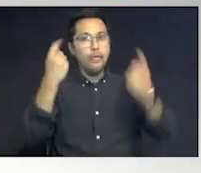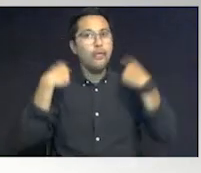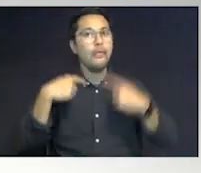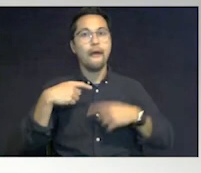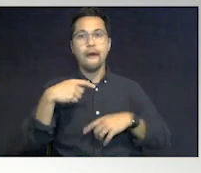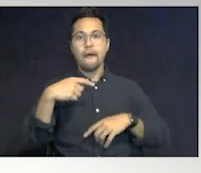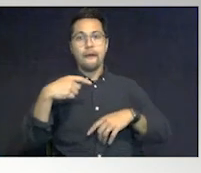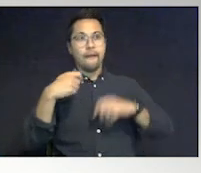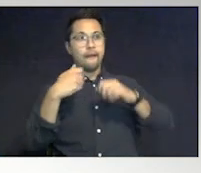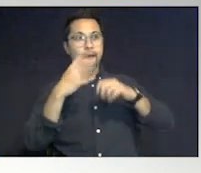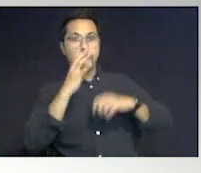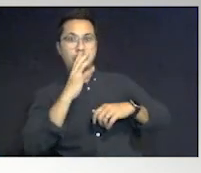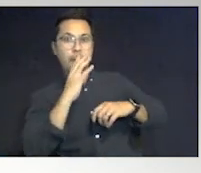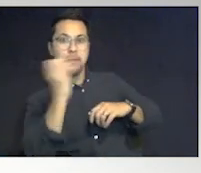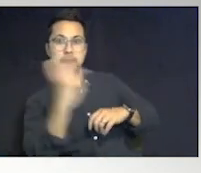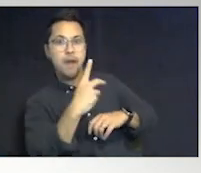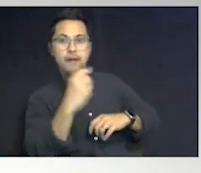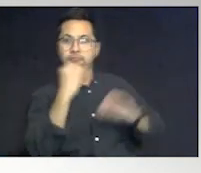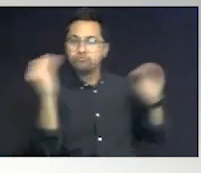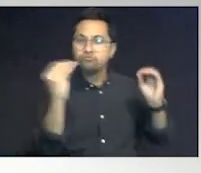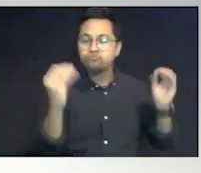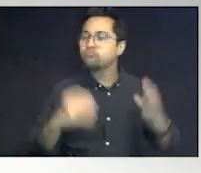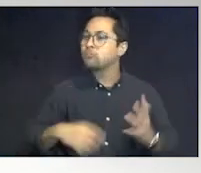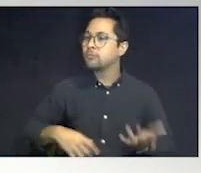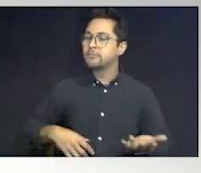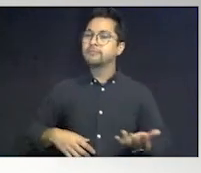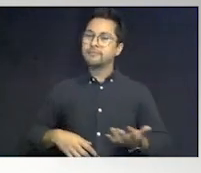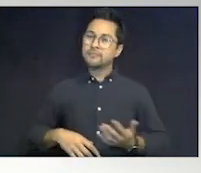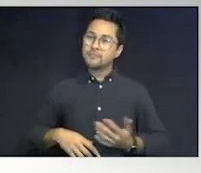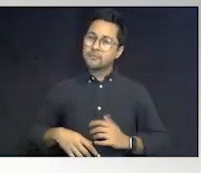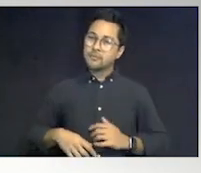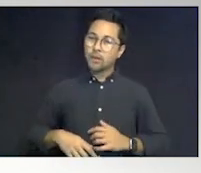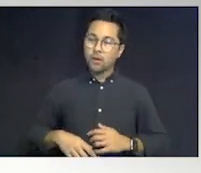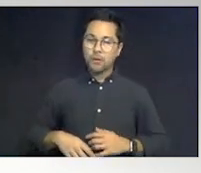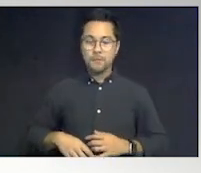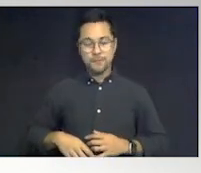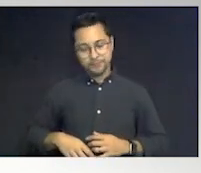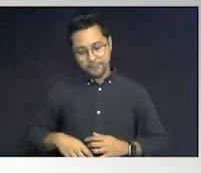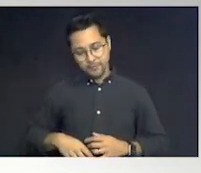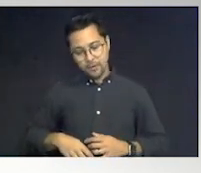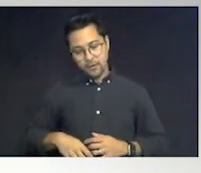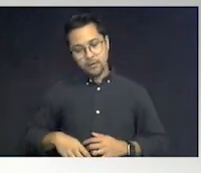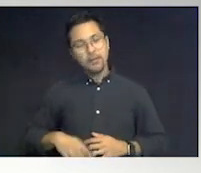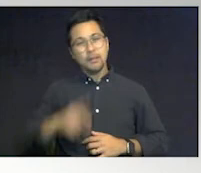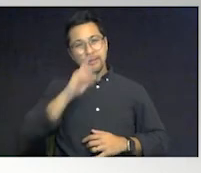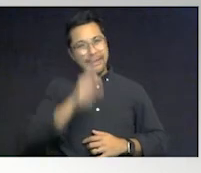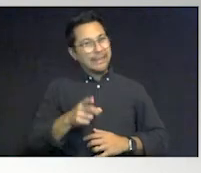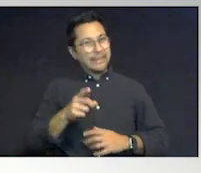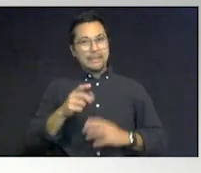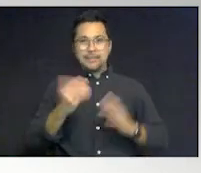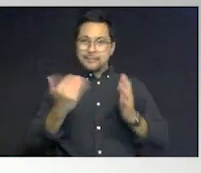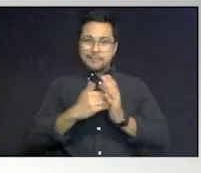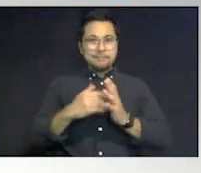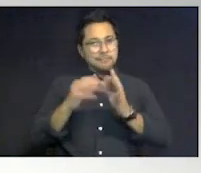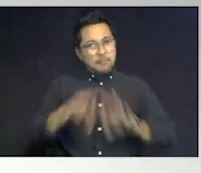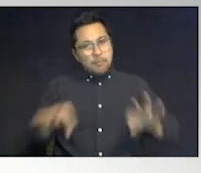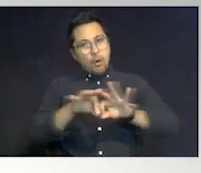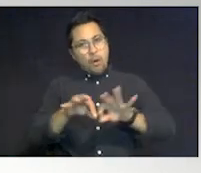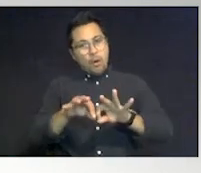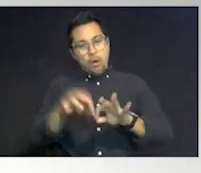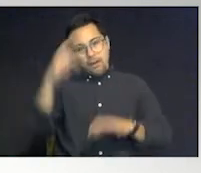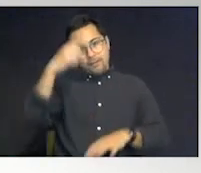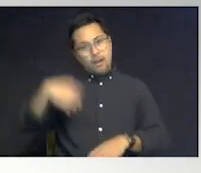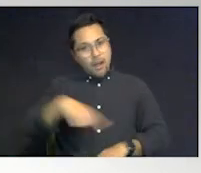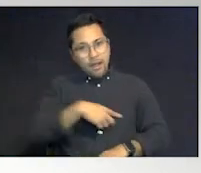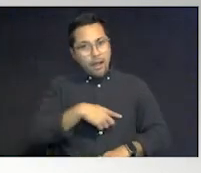So, and again, developmental, there's a cognitive. I cannot tell you how important this is for us,